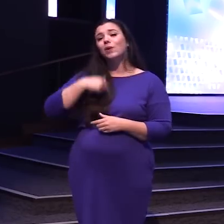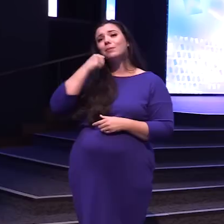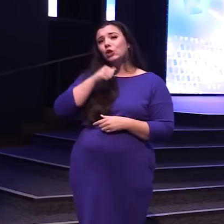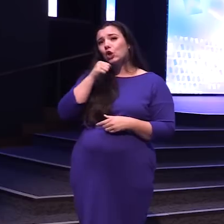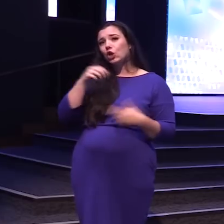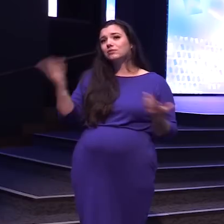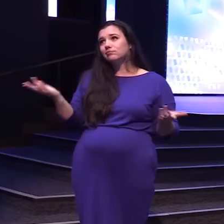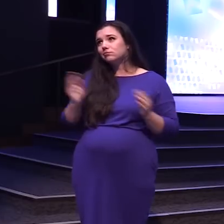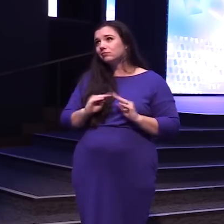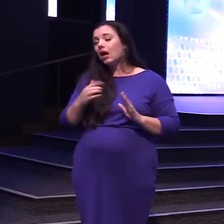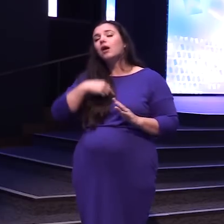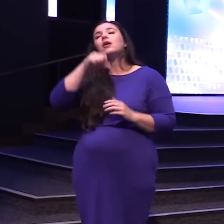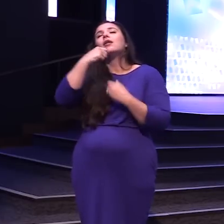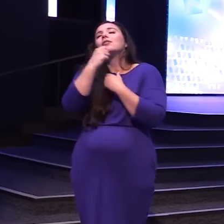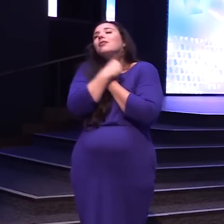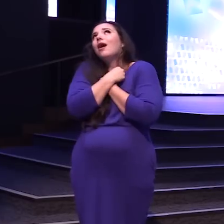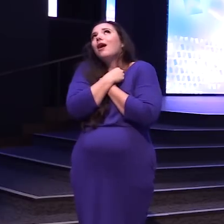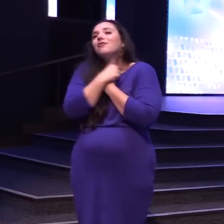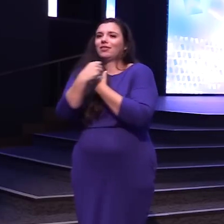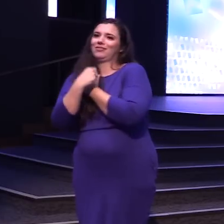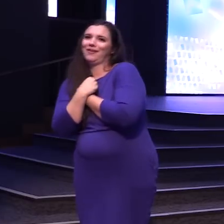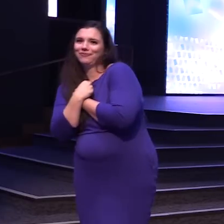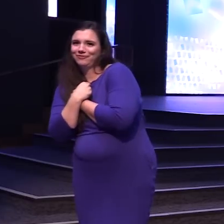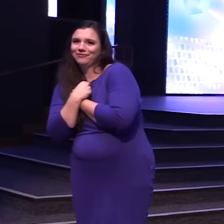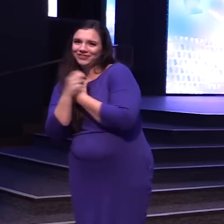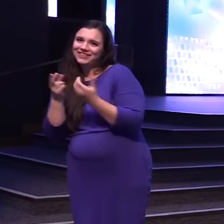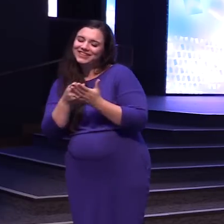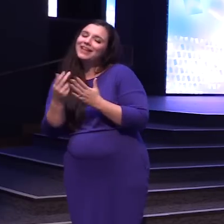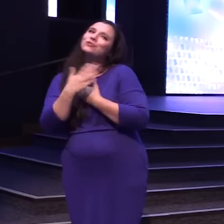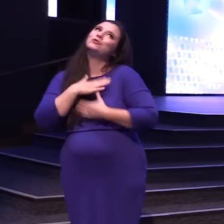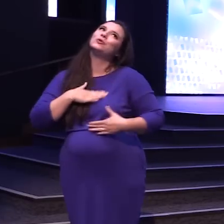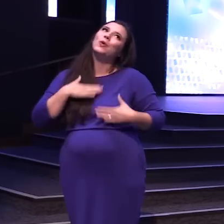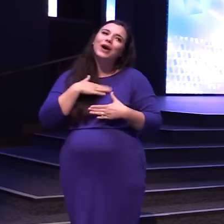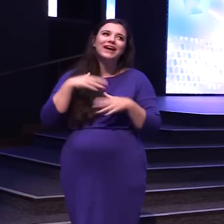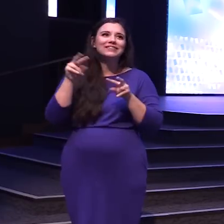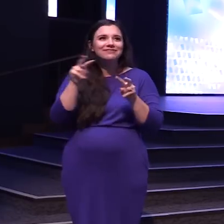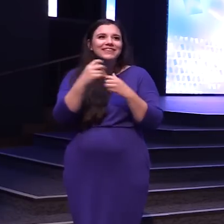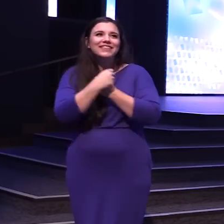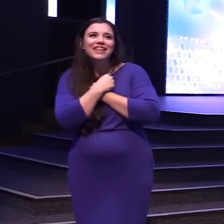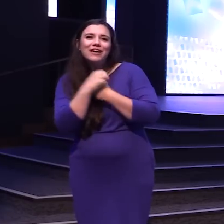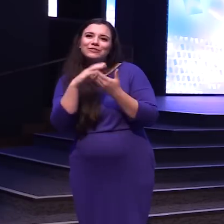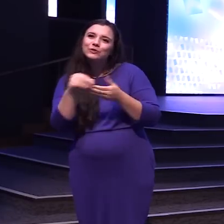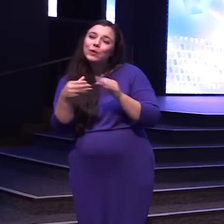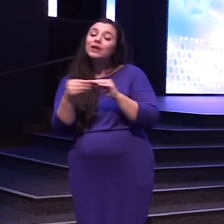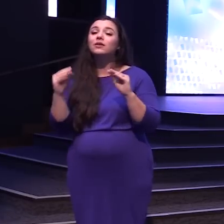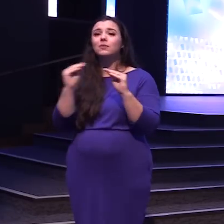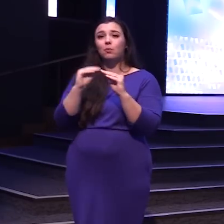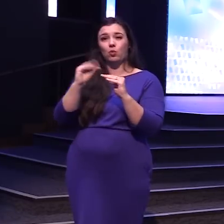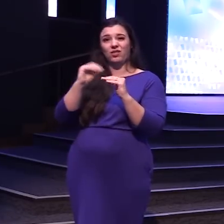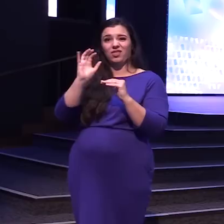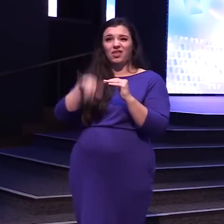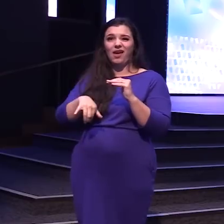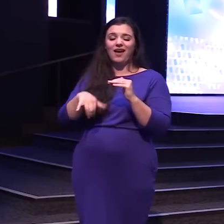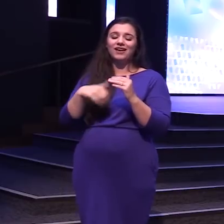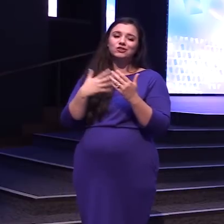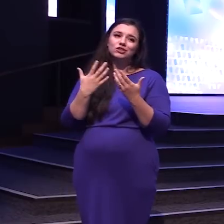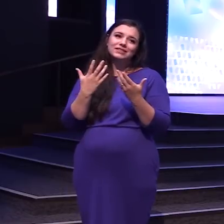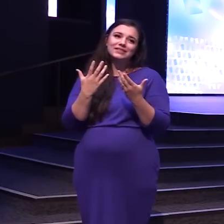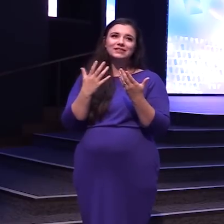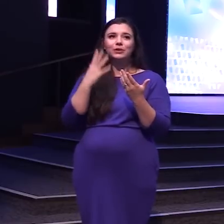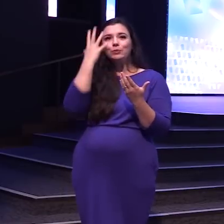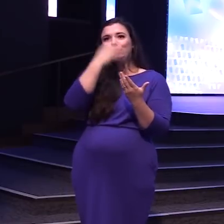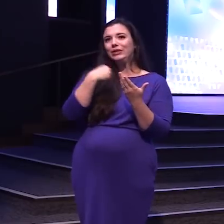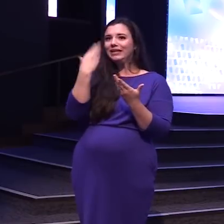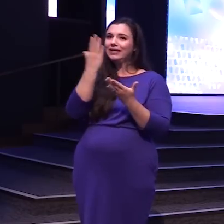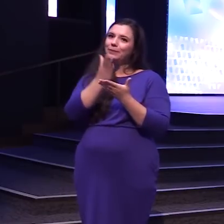I love love Let's be real But even more than Just like the mushy, gushy You know, pretty